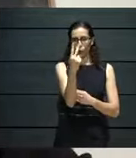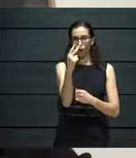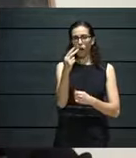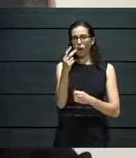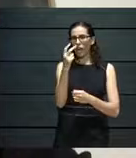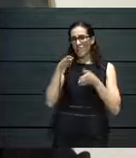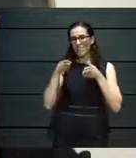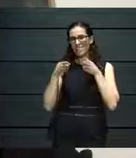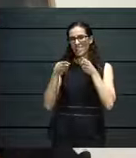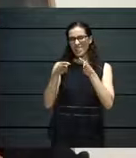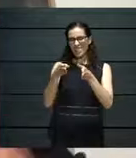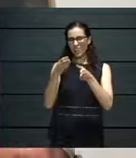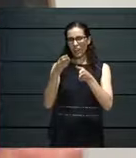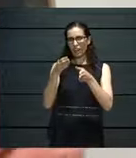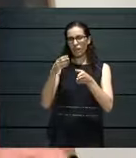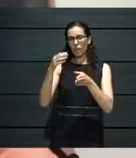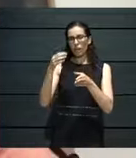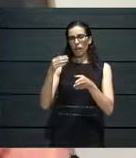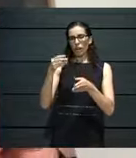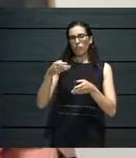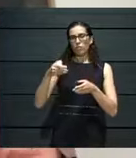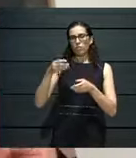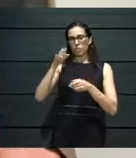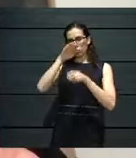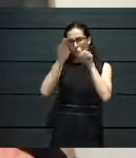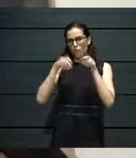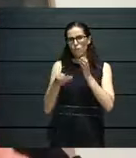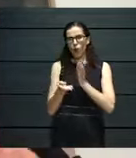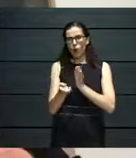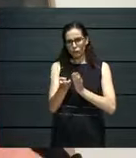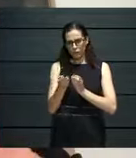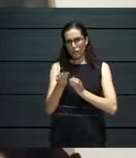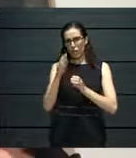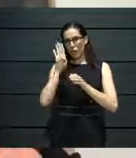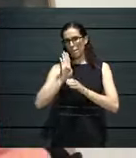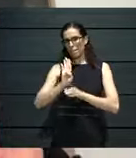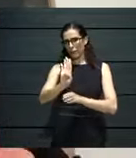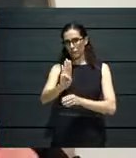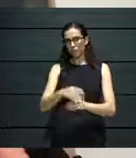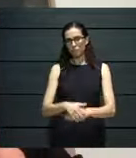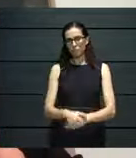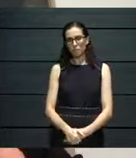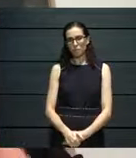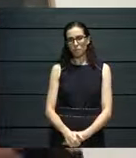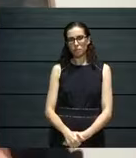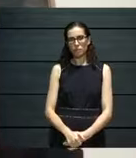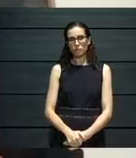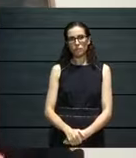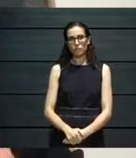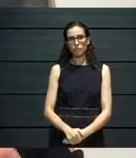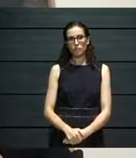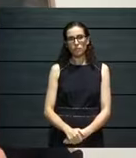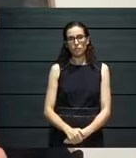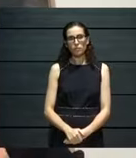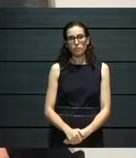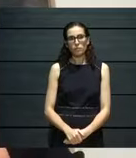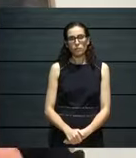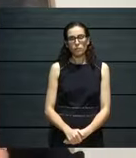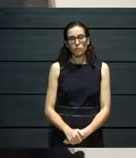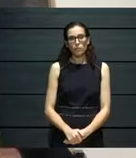organization's Food Bank Malta, African Media Association, Blue Door English, and Microfinance.